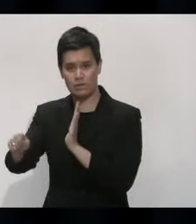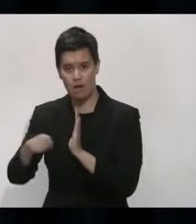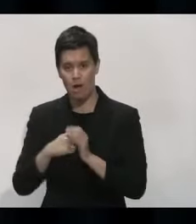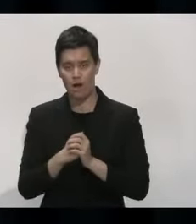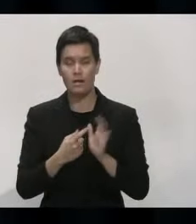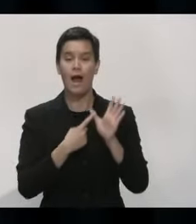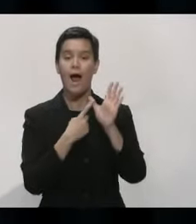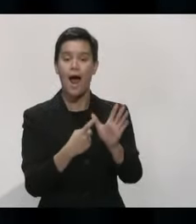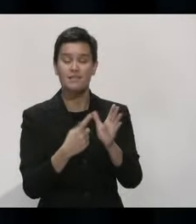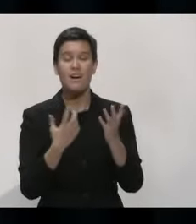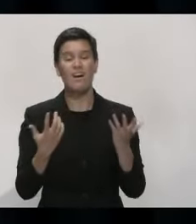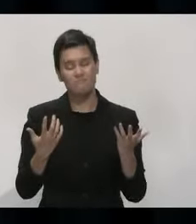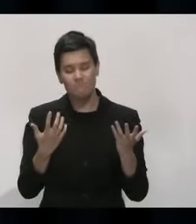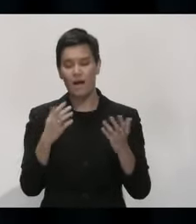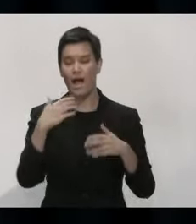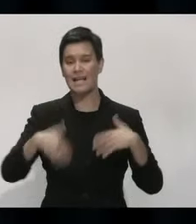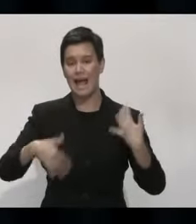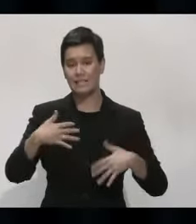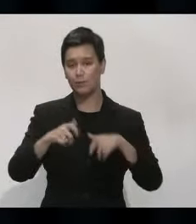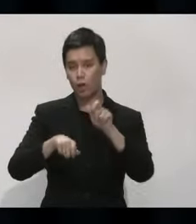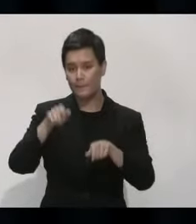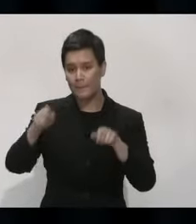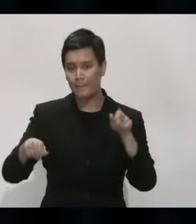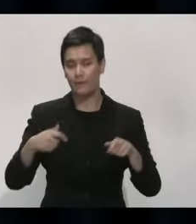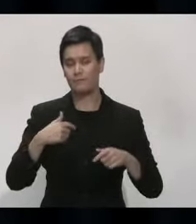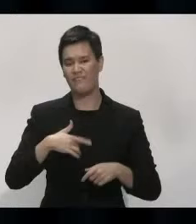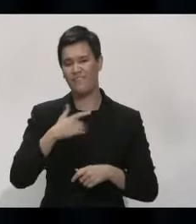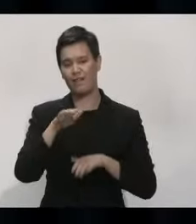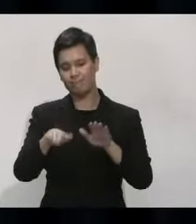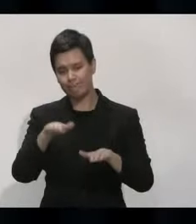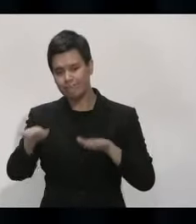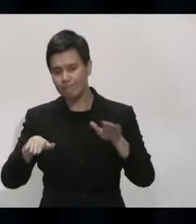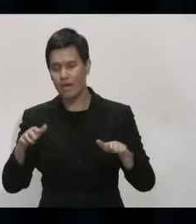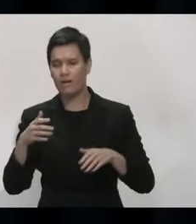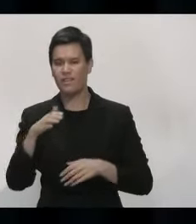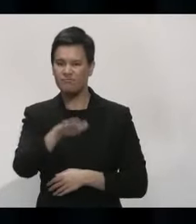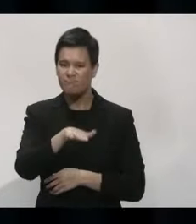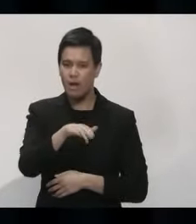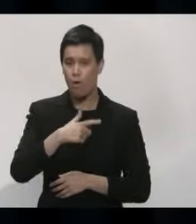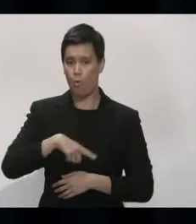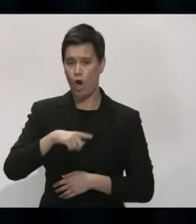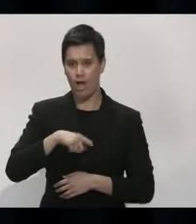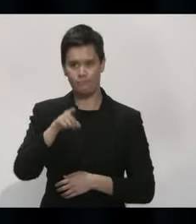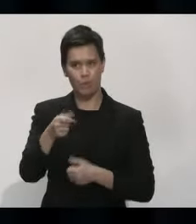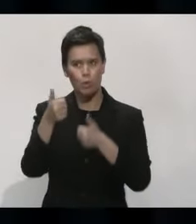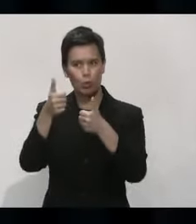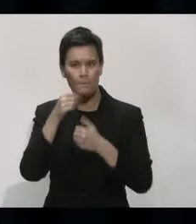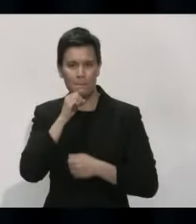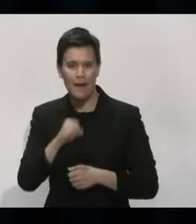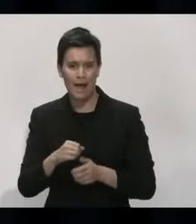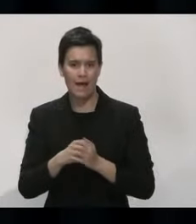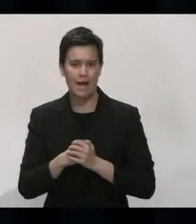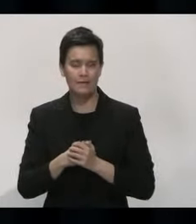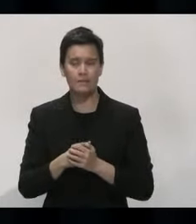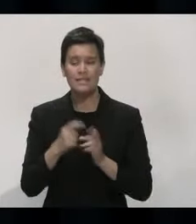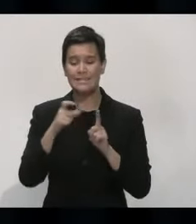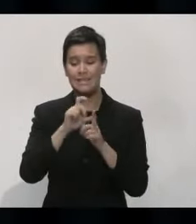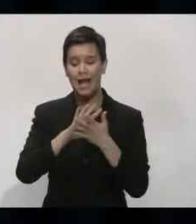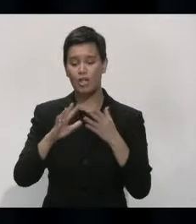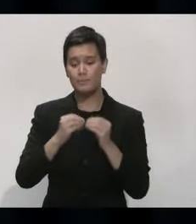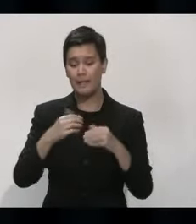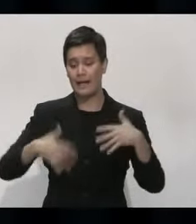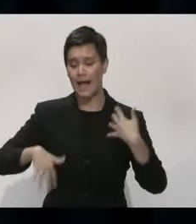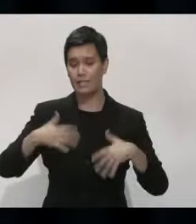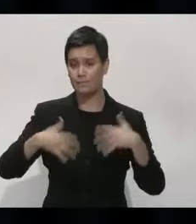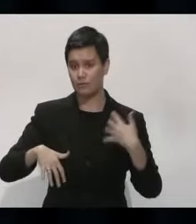He's a very well-respected leader of the Canterbury DHB. And we wish him all the best for the future. I'm working very closely with the board. I'm aware that they're putting in